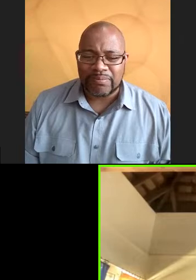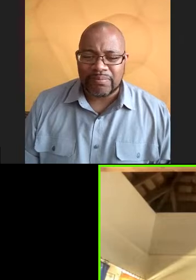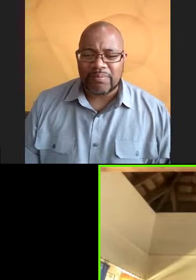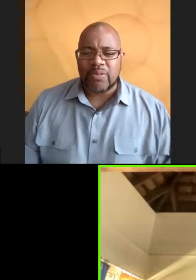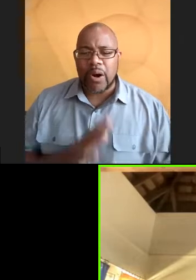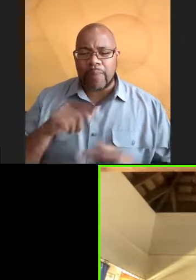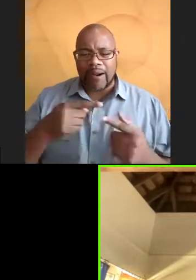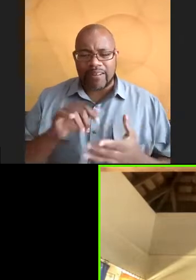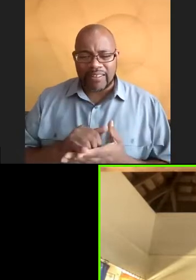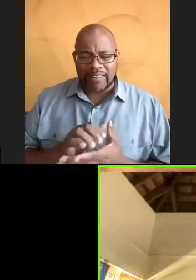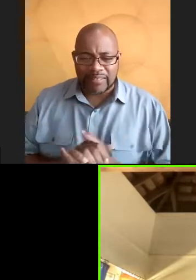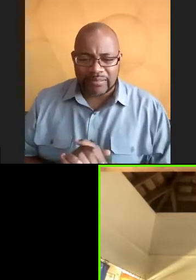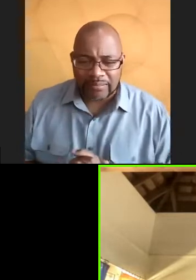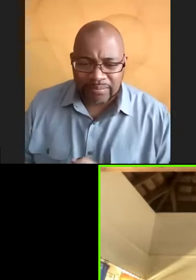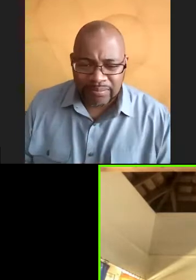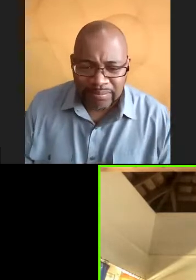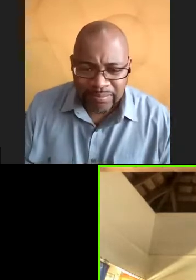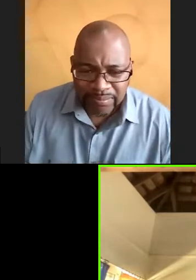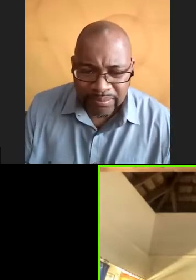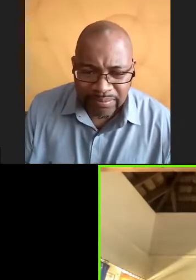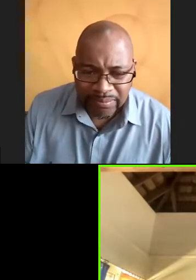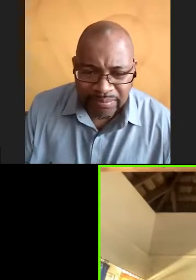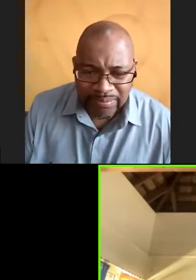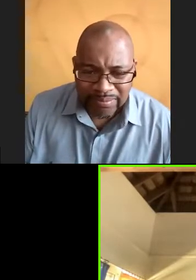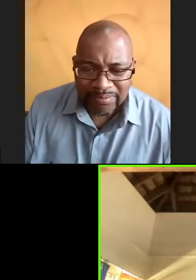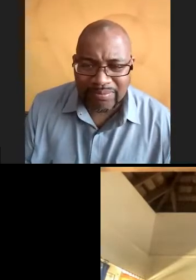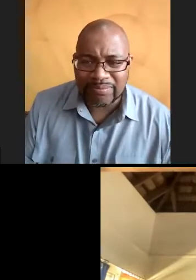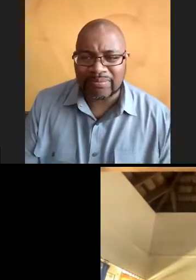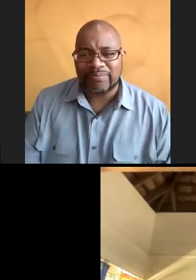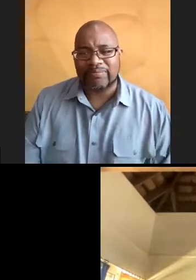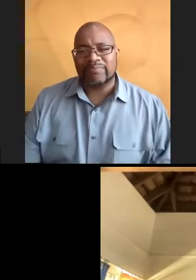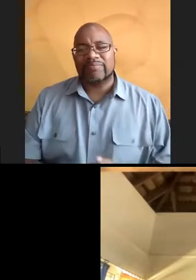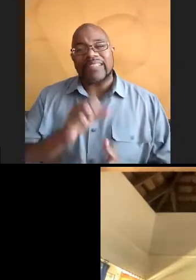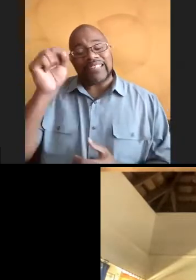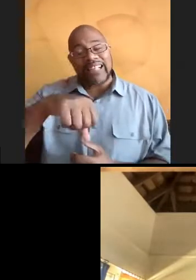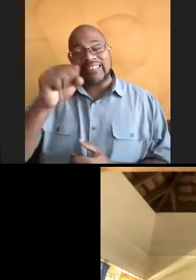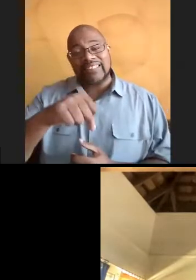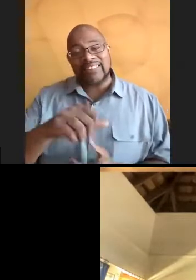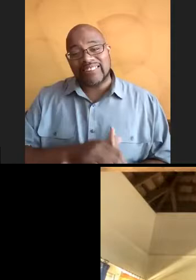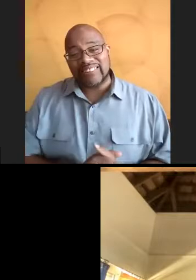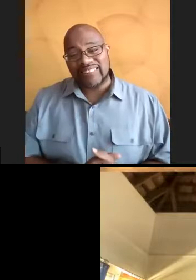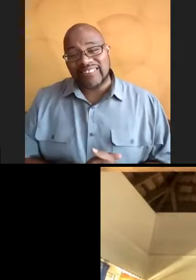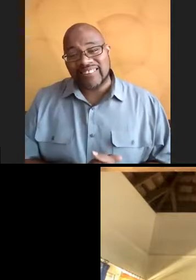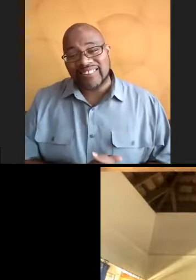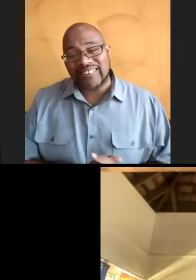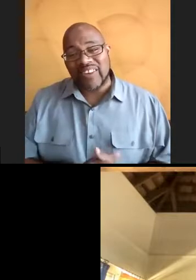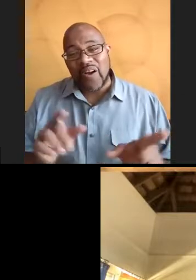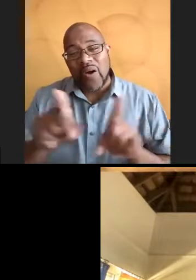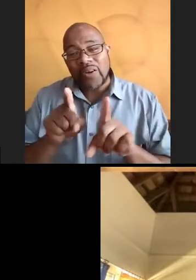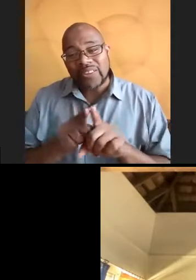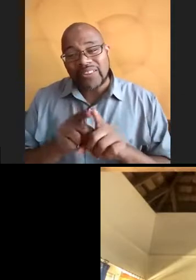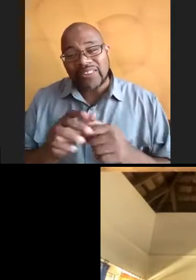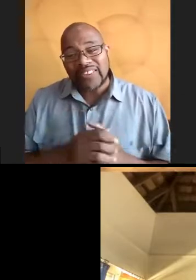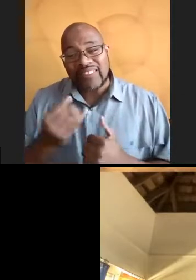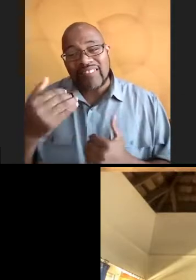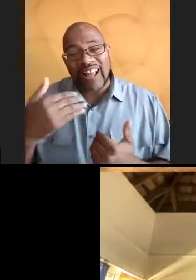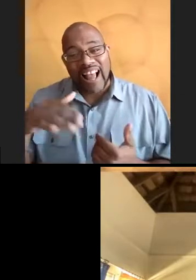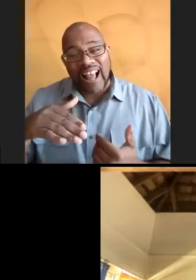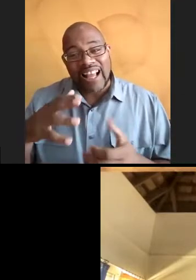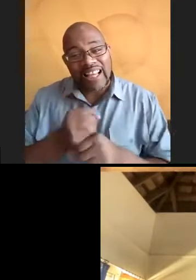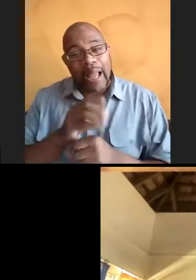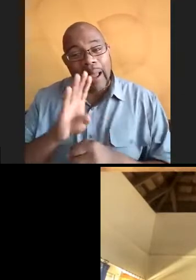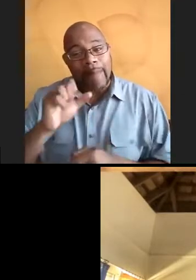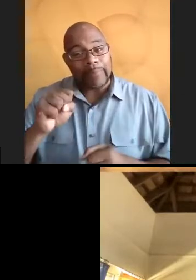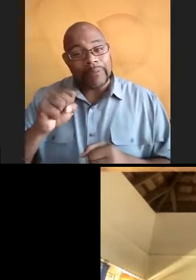OceanX. That's it. Yes, yes. Also, if you haven't, get your BIMS